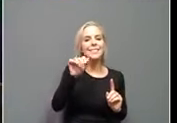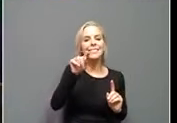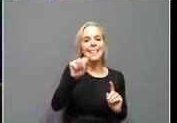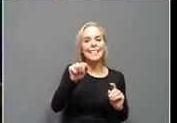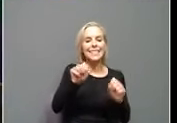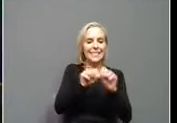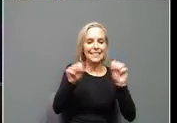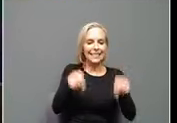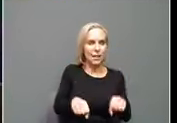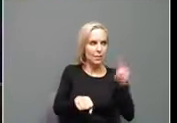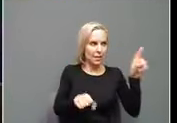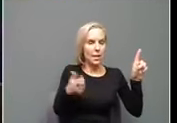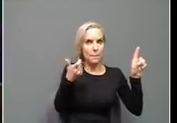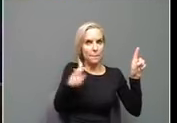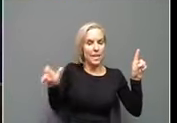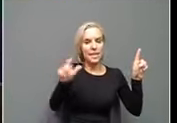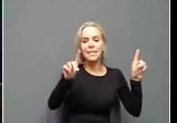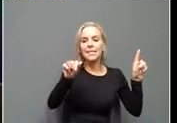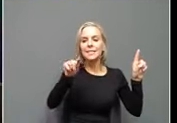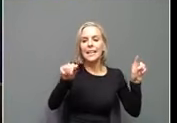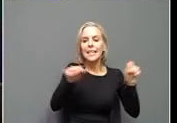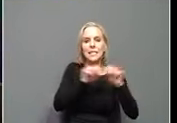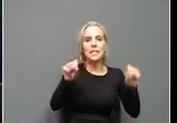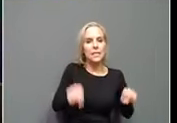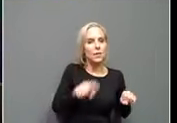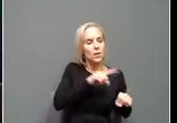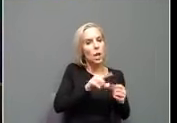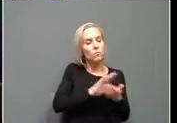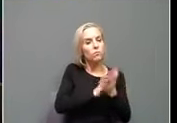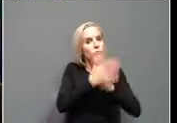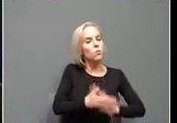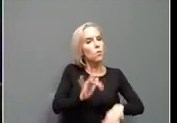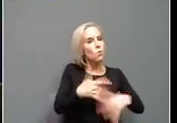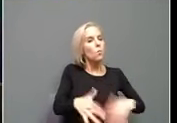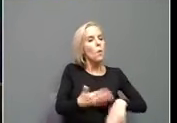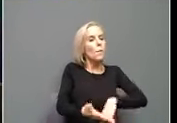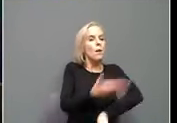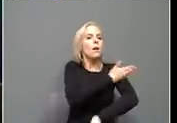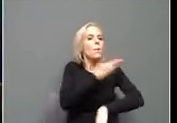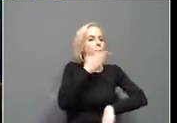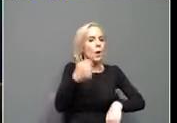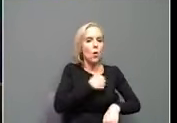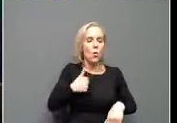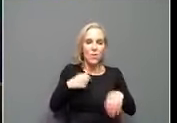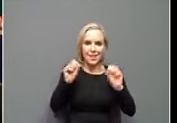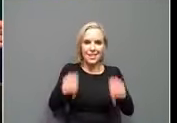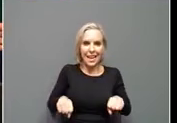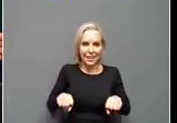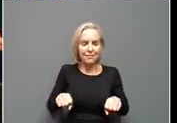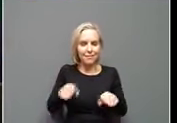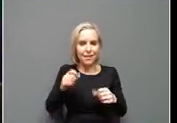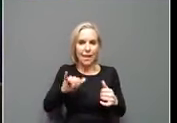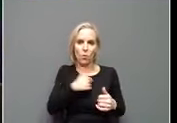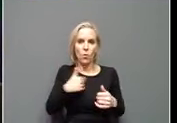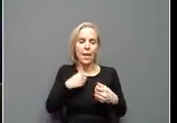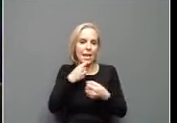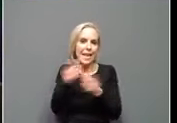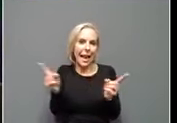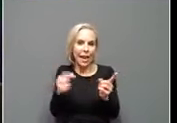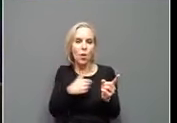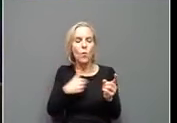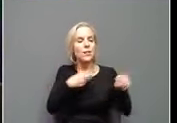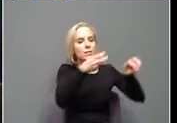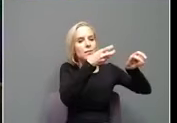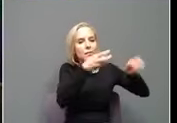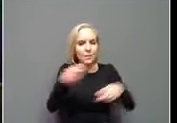which is the big federal data system, are getting progressively better, enabling us to announce, like we did on Monday, that we were moving our data